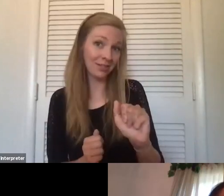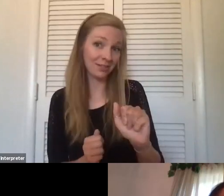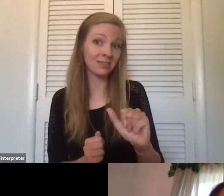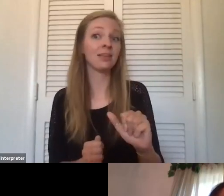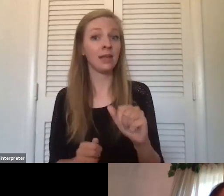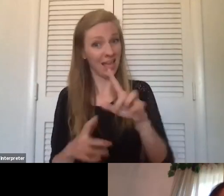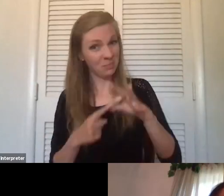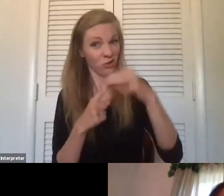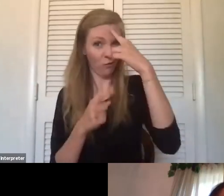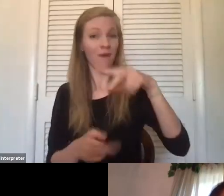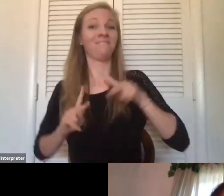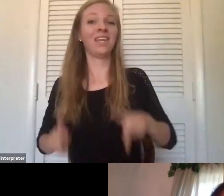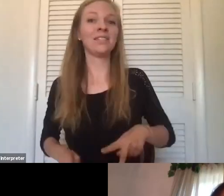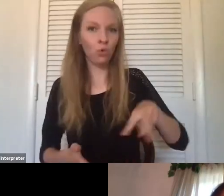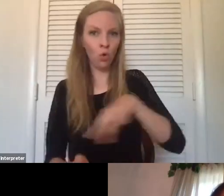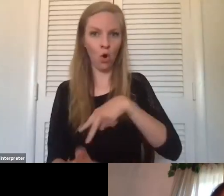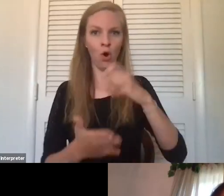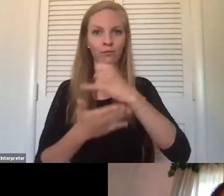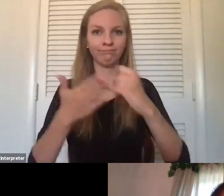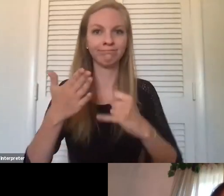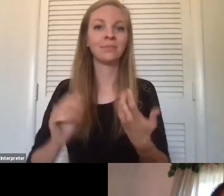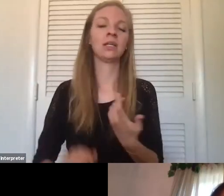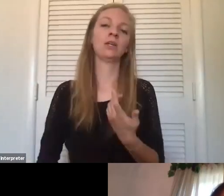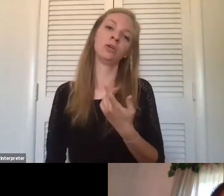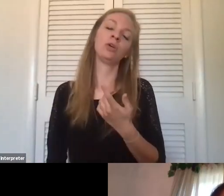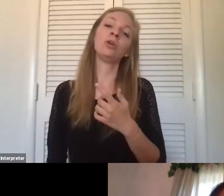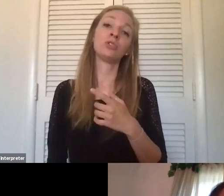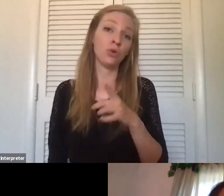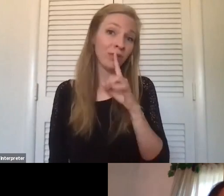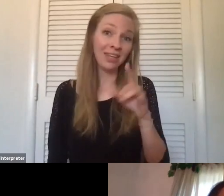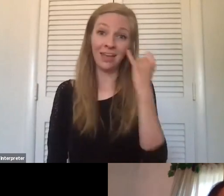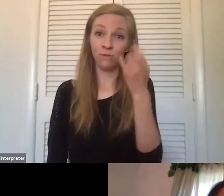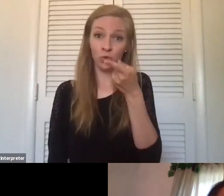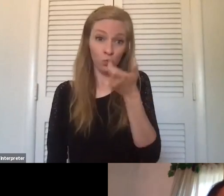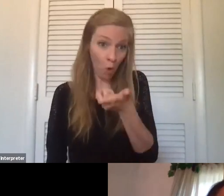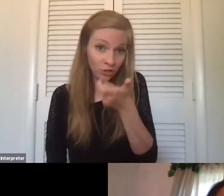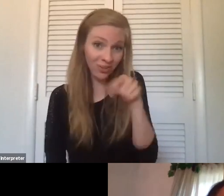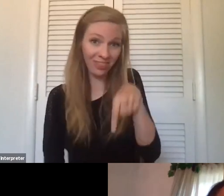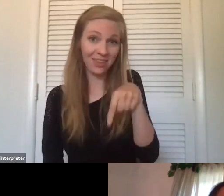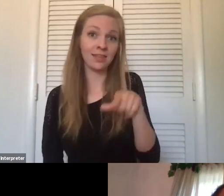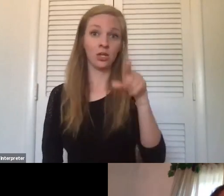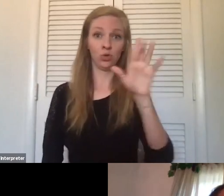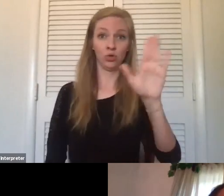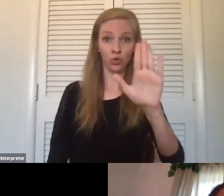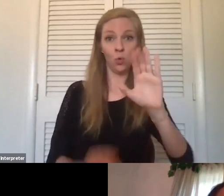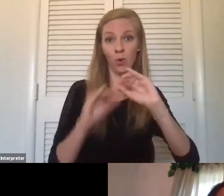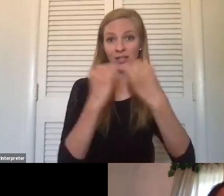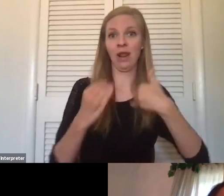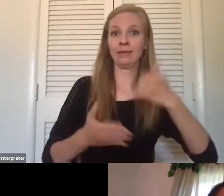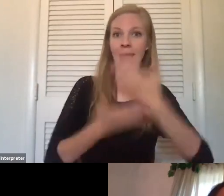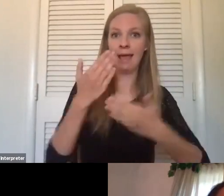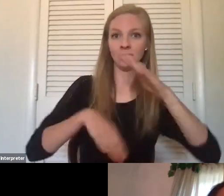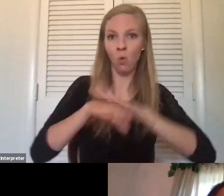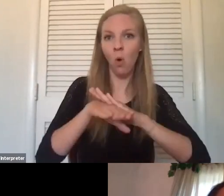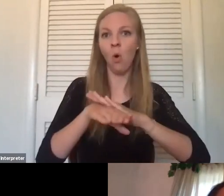physical art form. And so if you're watching this and your organization has hands-on activities, hands-on workshops, Alia will have some good